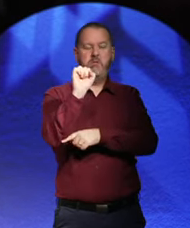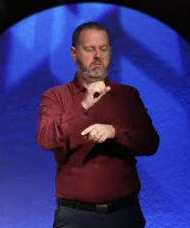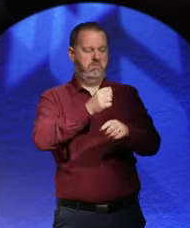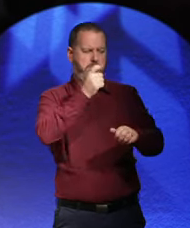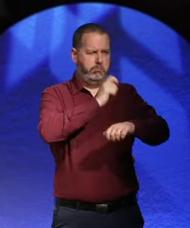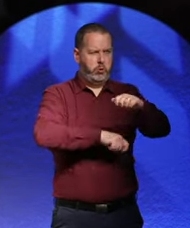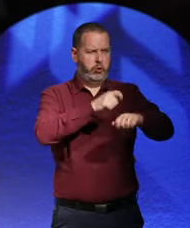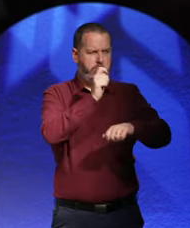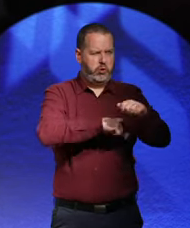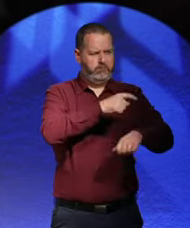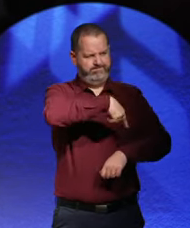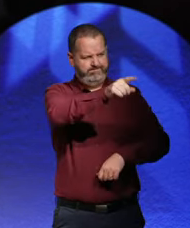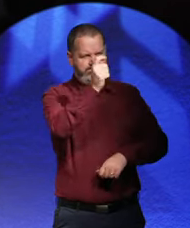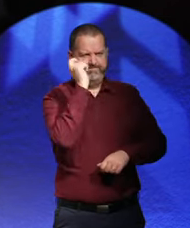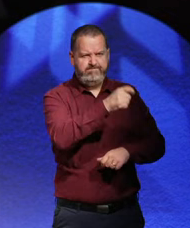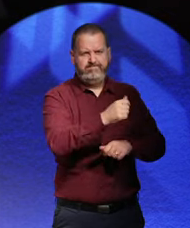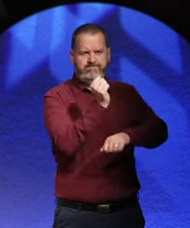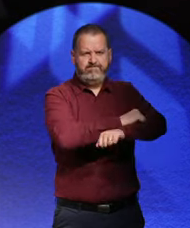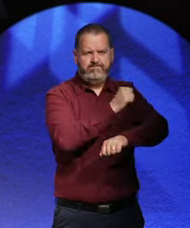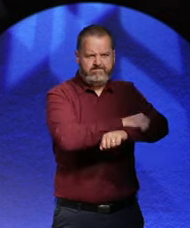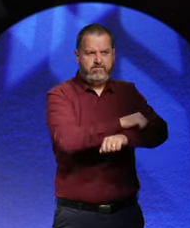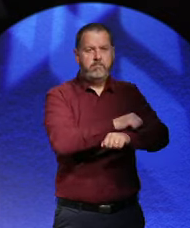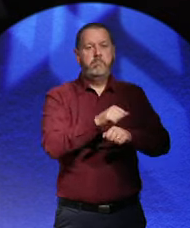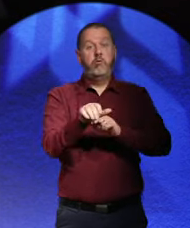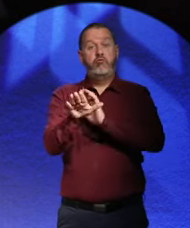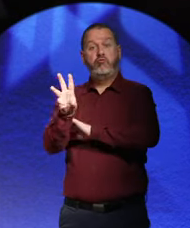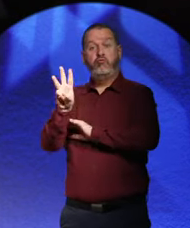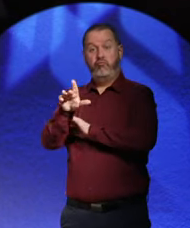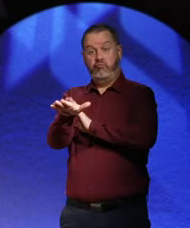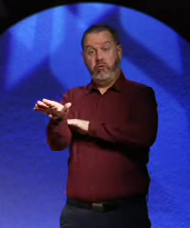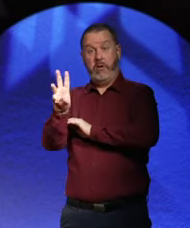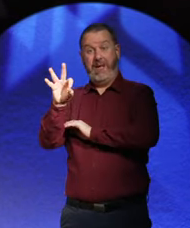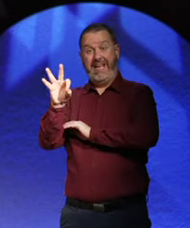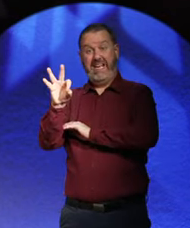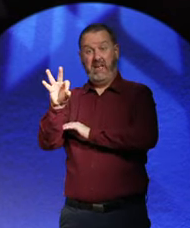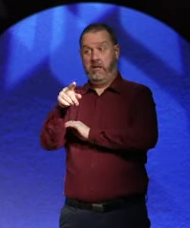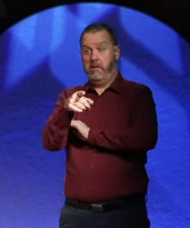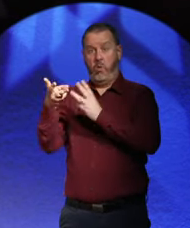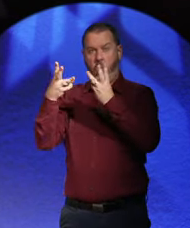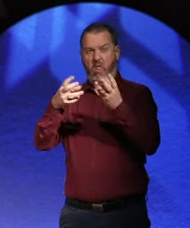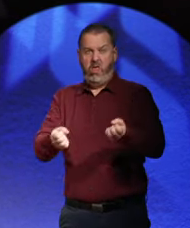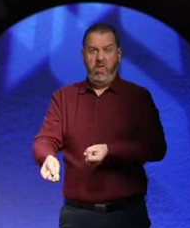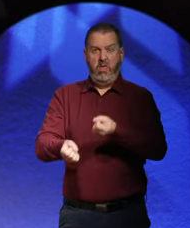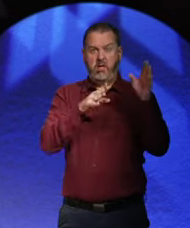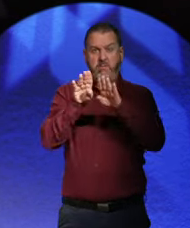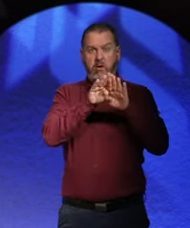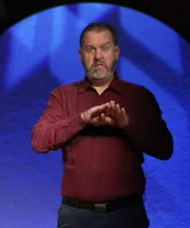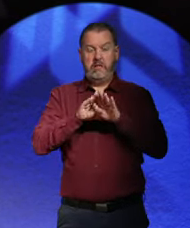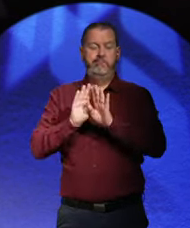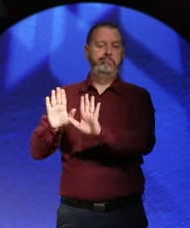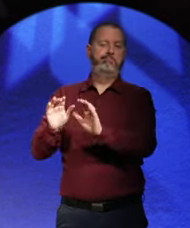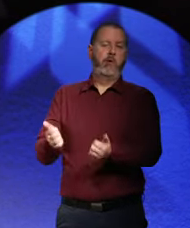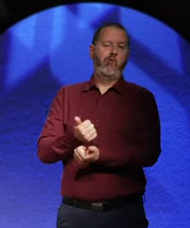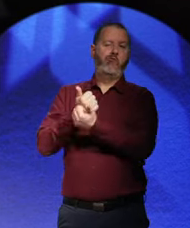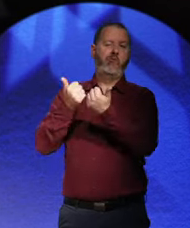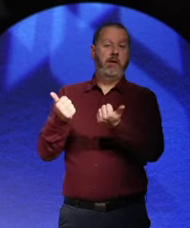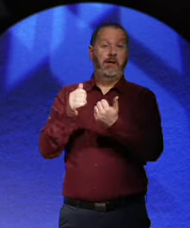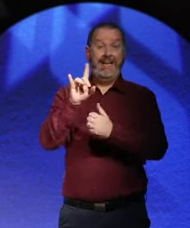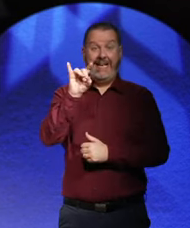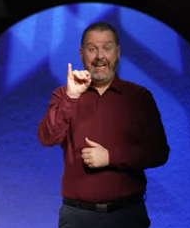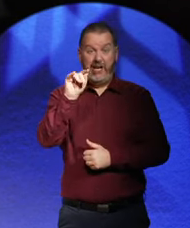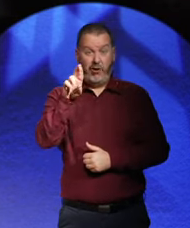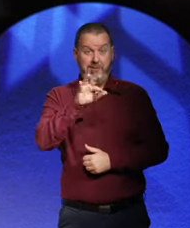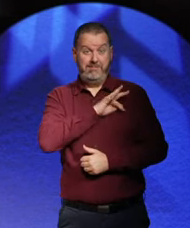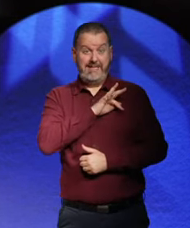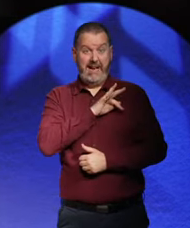off, you know, right-wing people who tried to overthrow the state. Of course, Hitler got treated leniently by